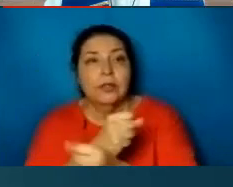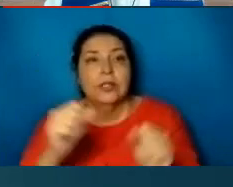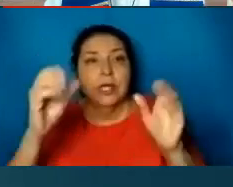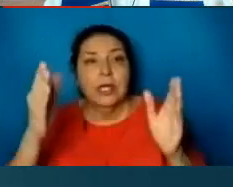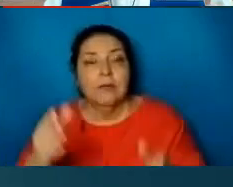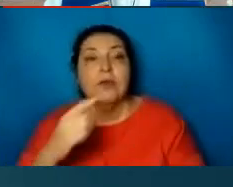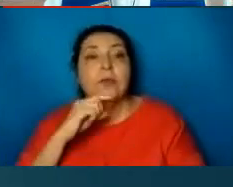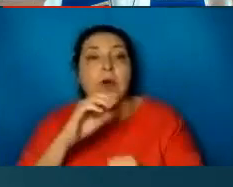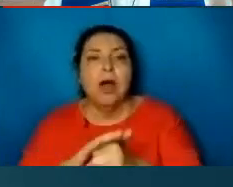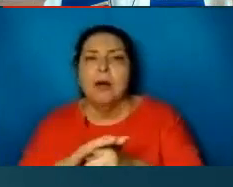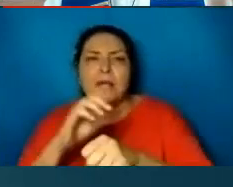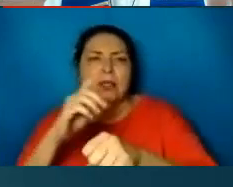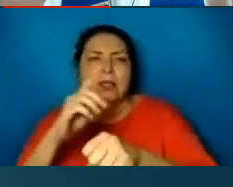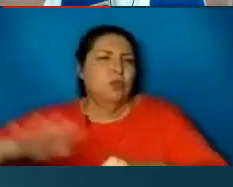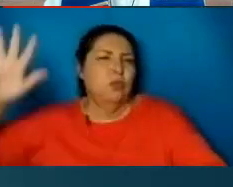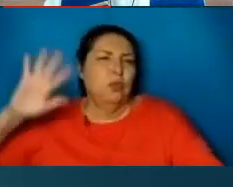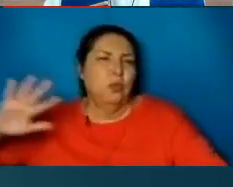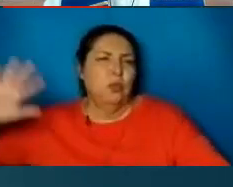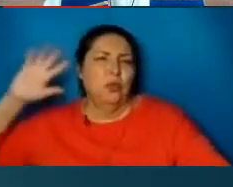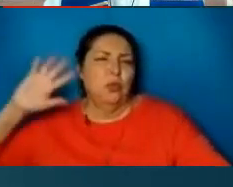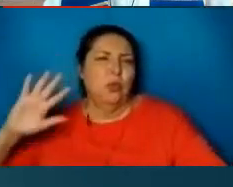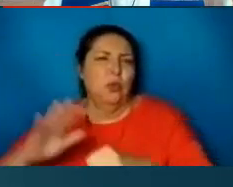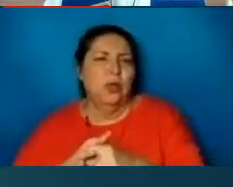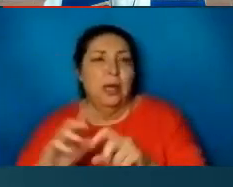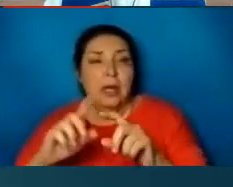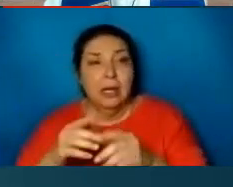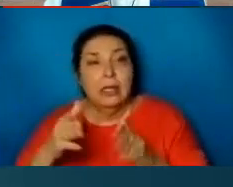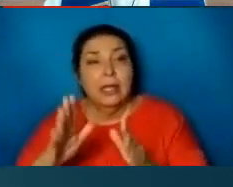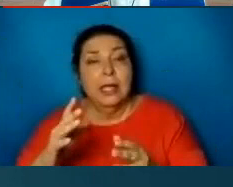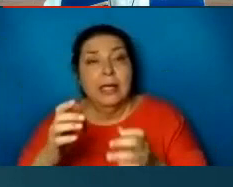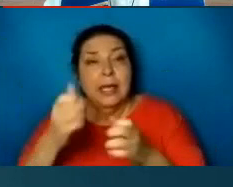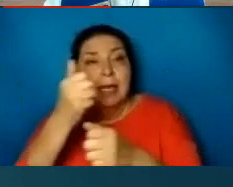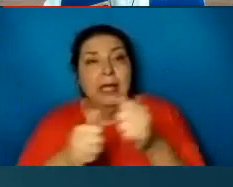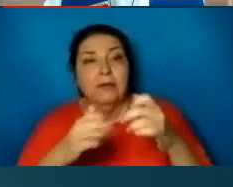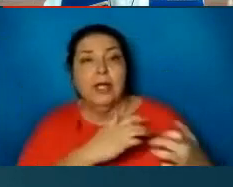of what said I I 1